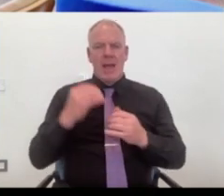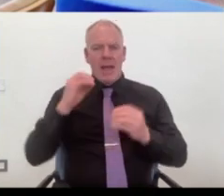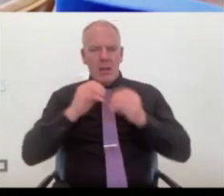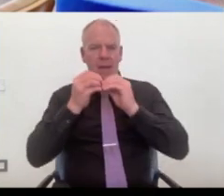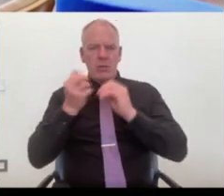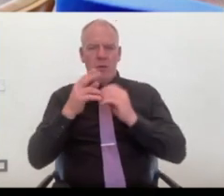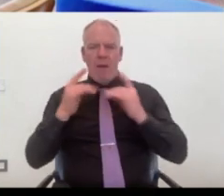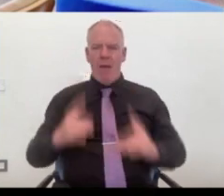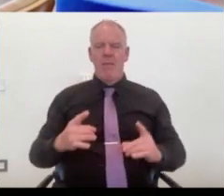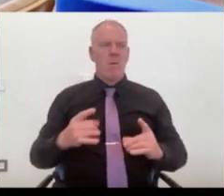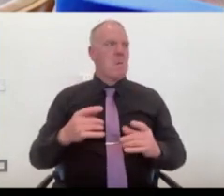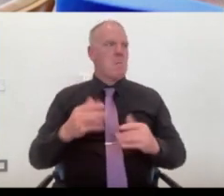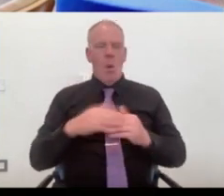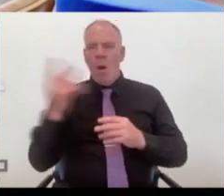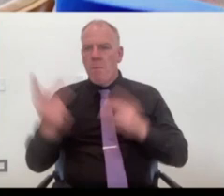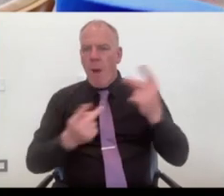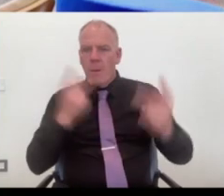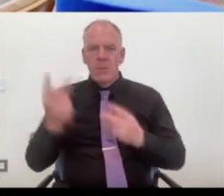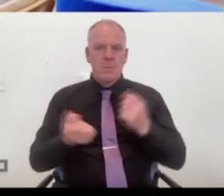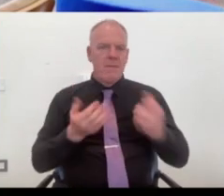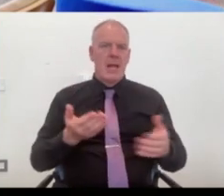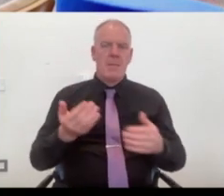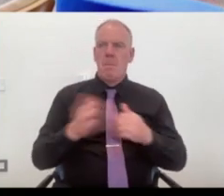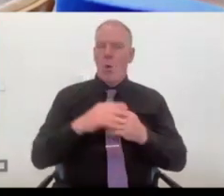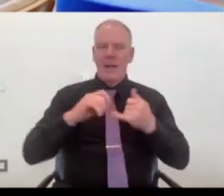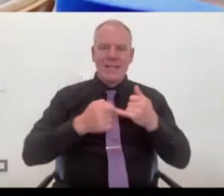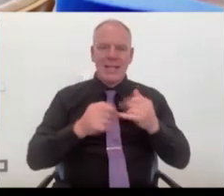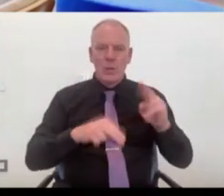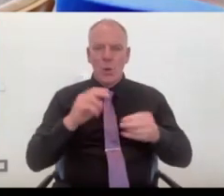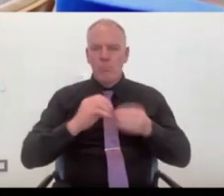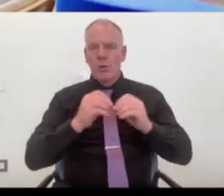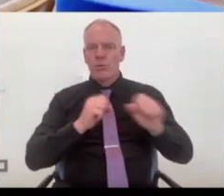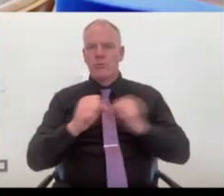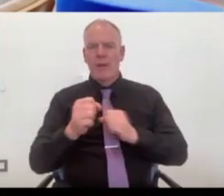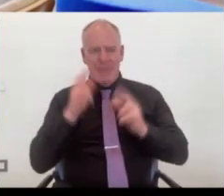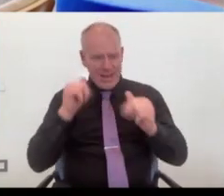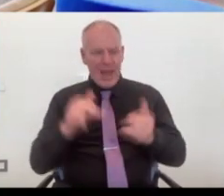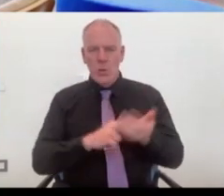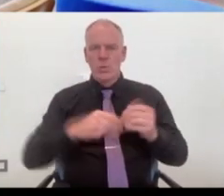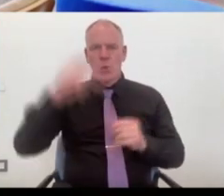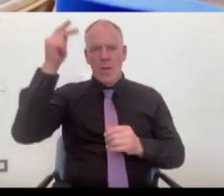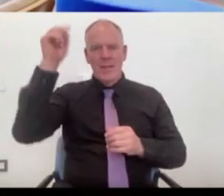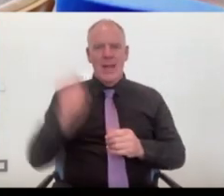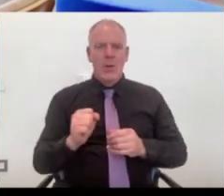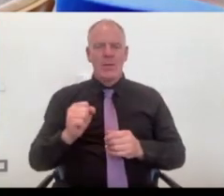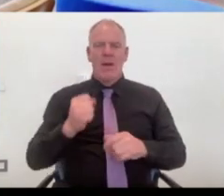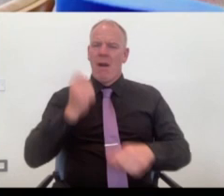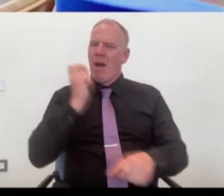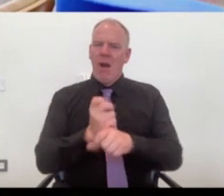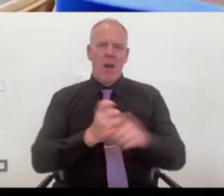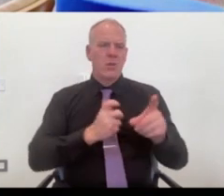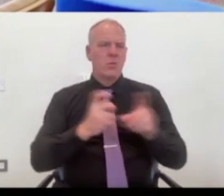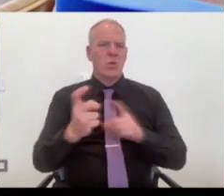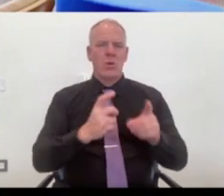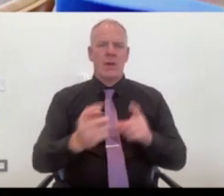partnerships or testing of new products and services. It's very hard to do that if